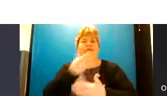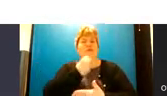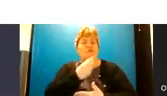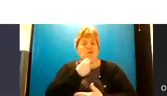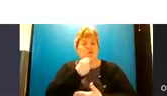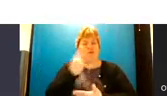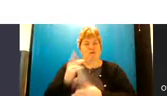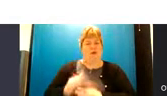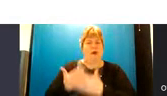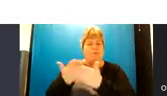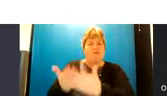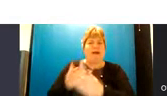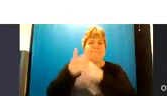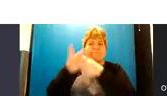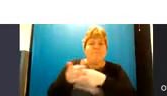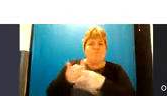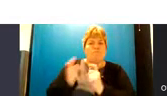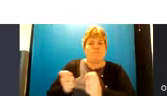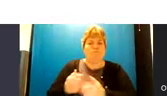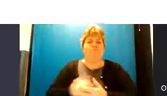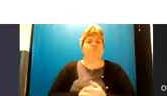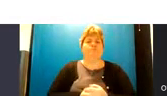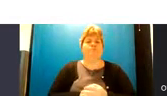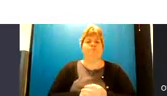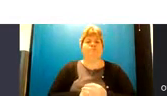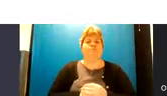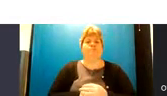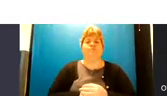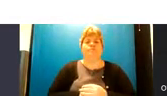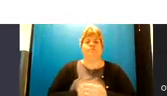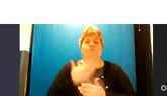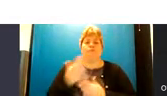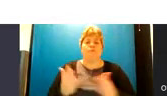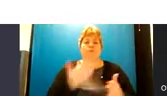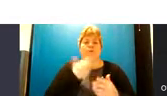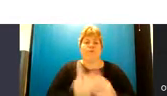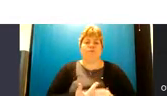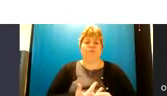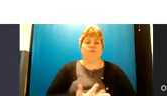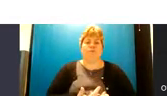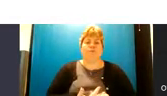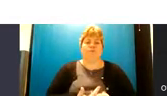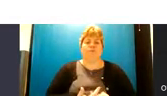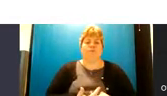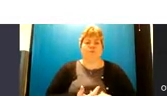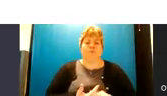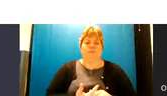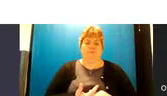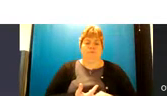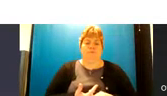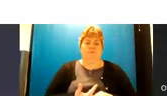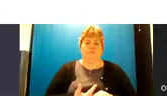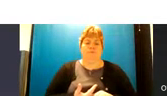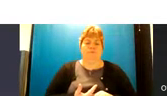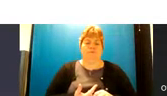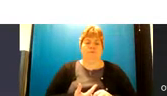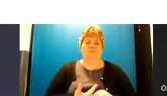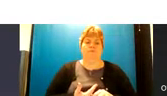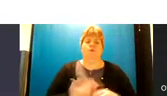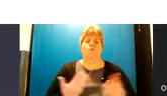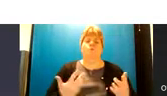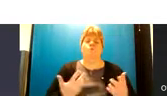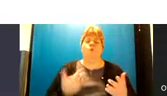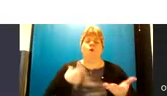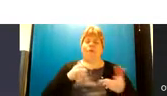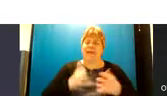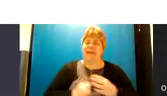they provide uh care and treatment for uh can we move on please jen um in doing so we developed